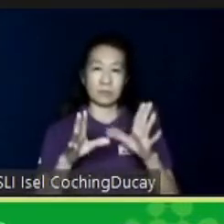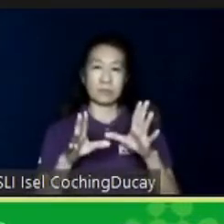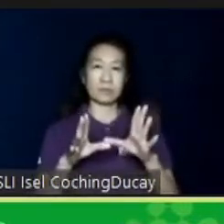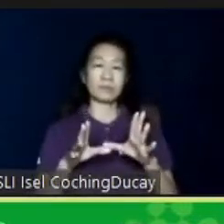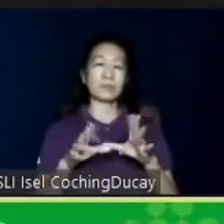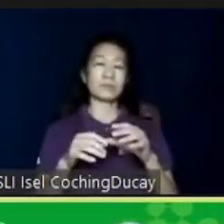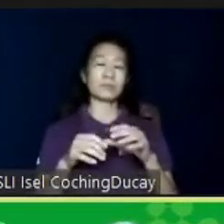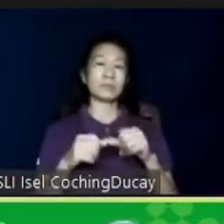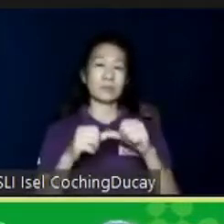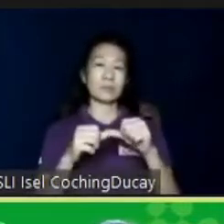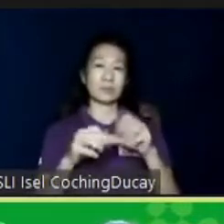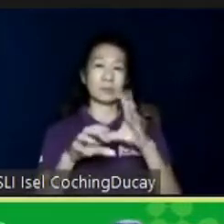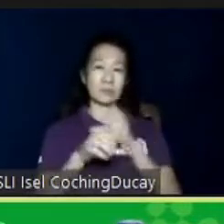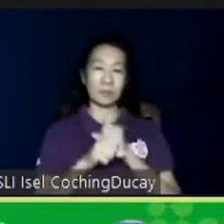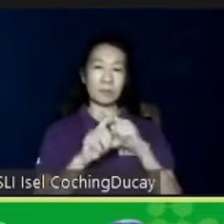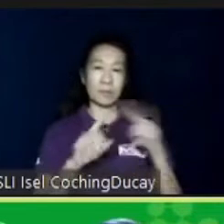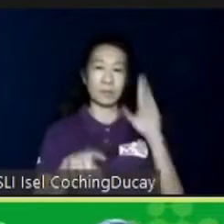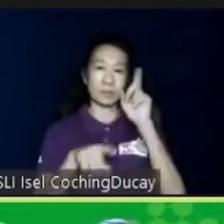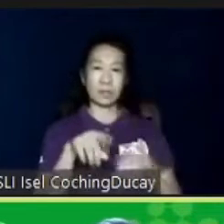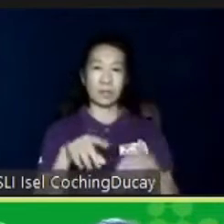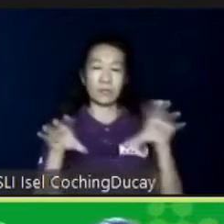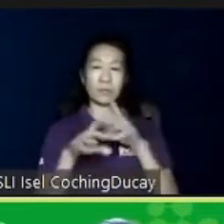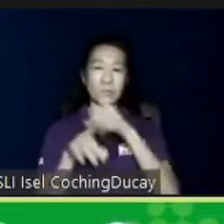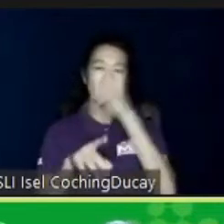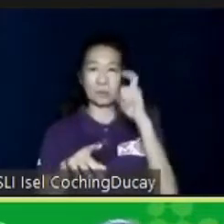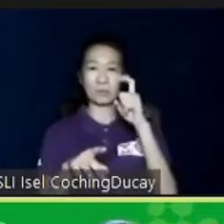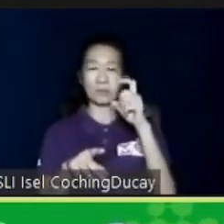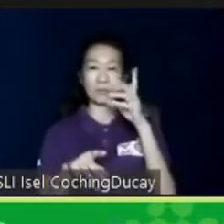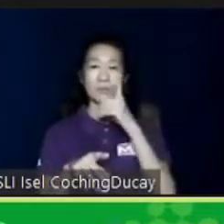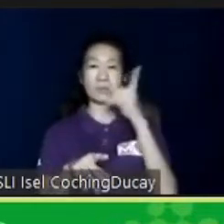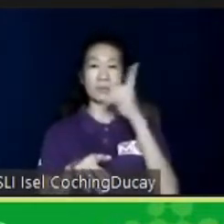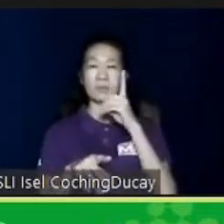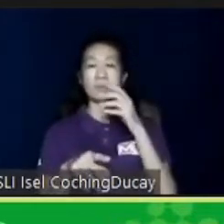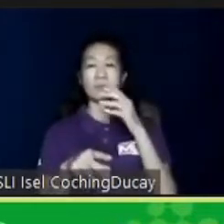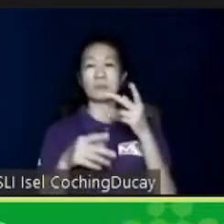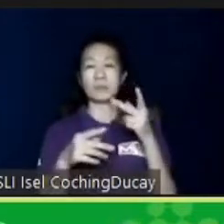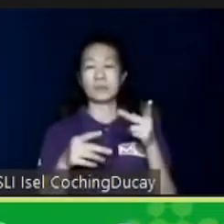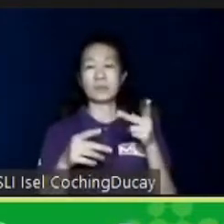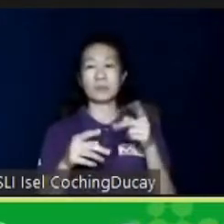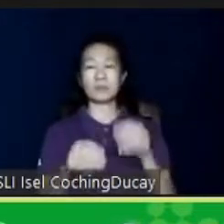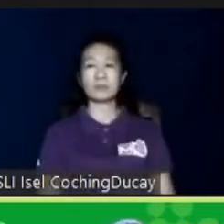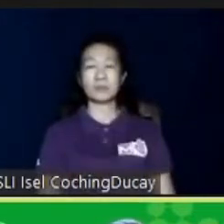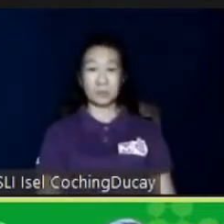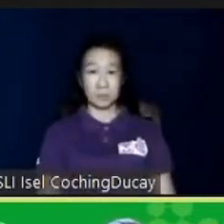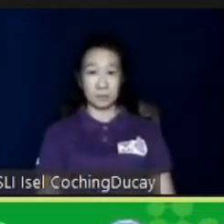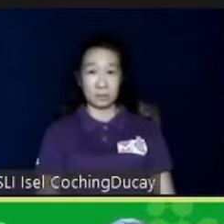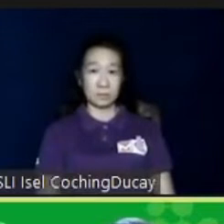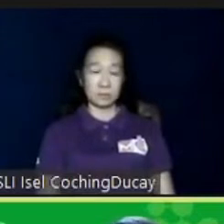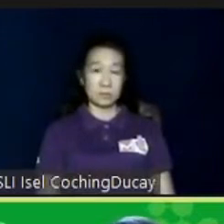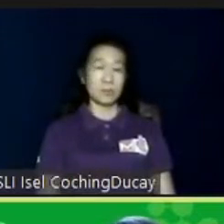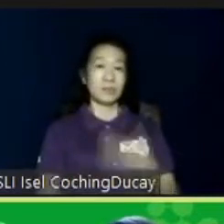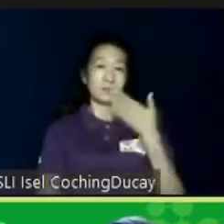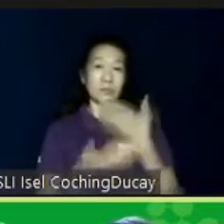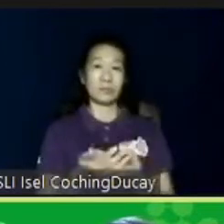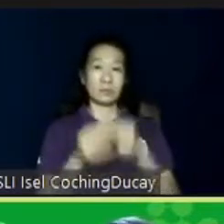on, but they cannot work because there is no dine-in right now, et cetera. So, the good news